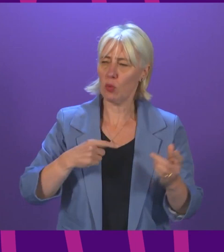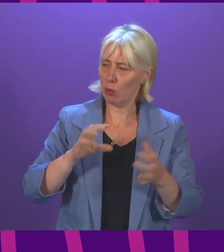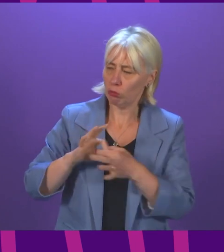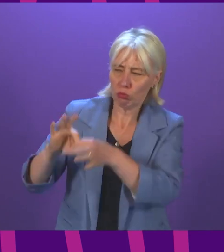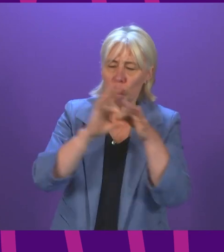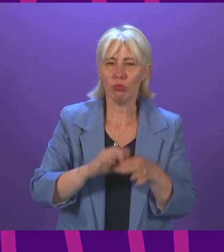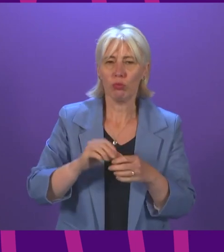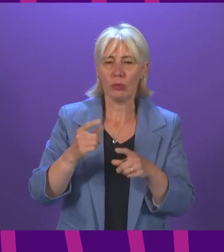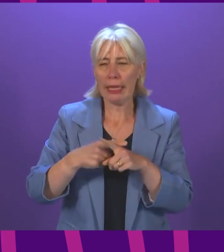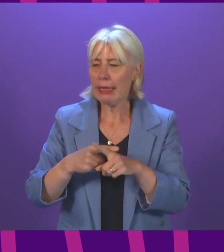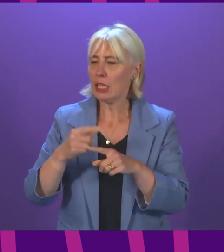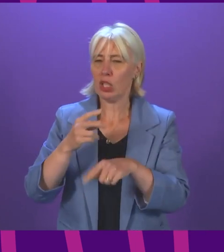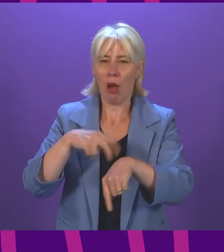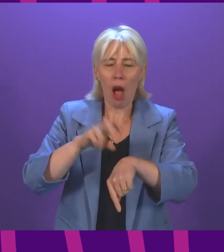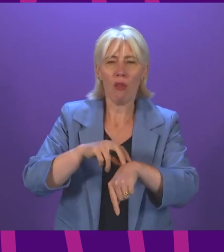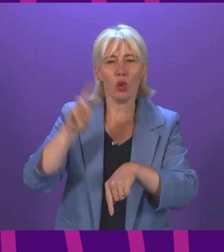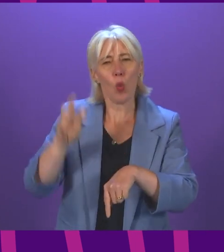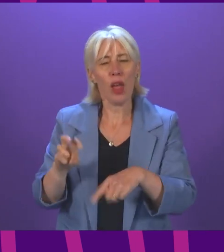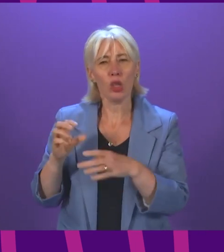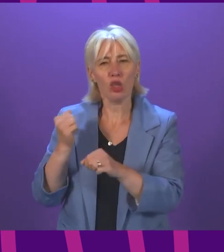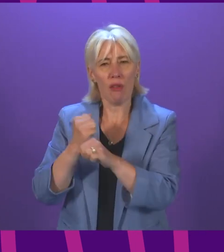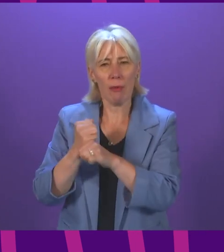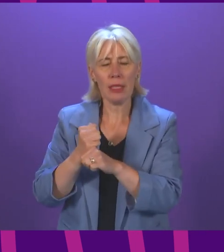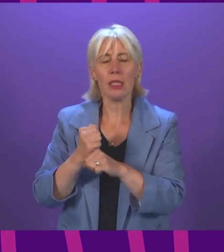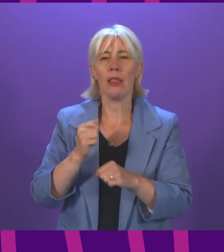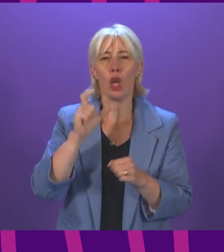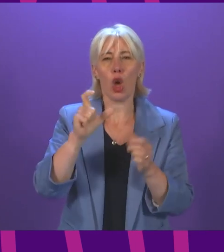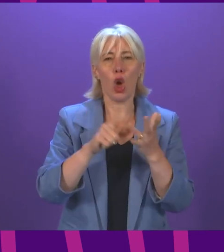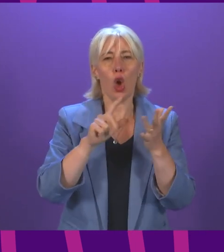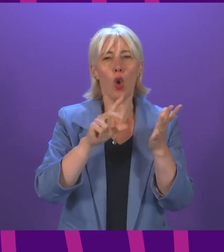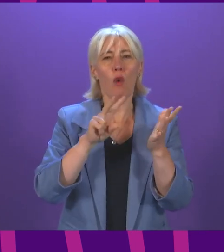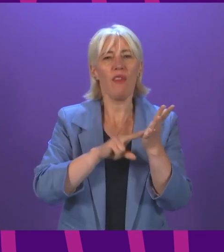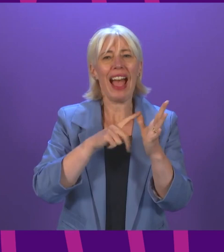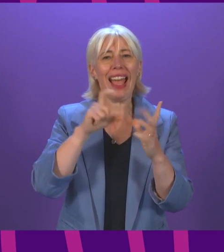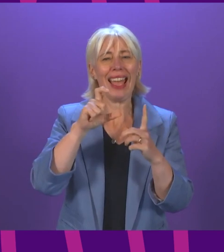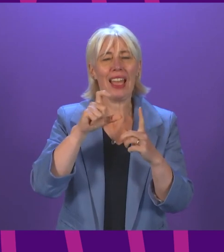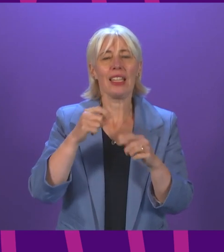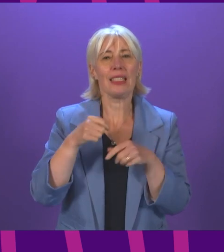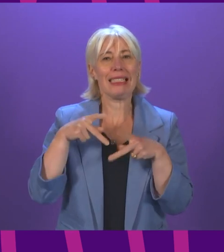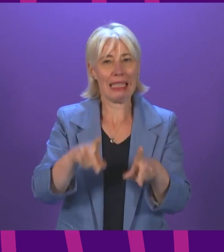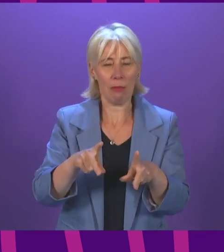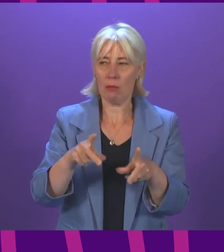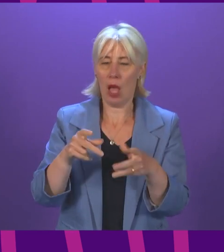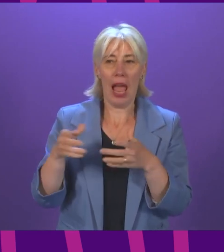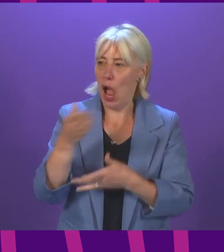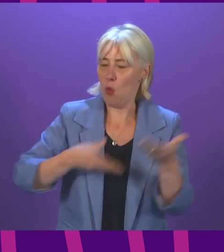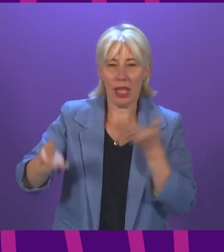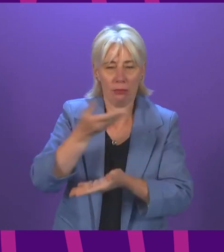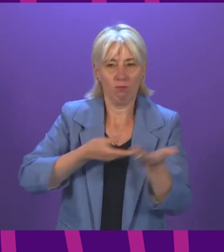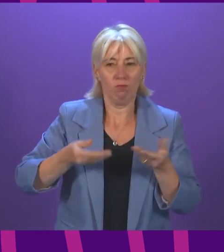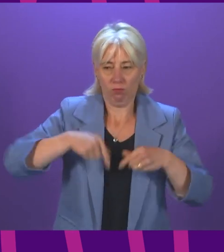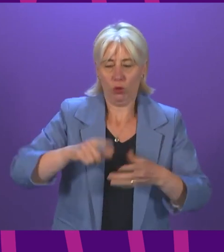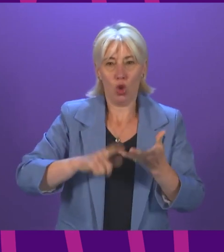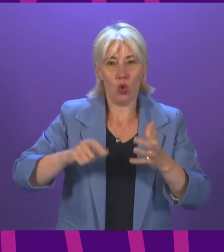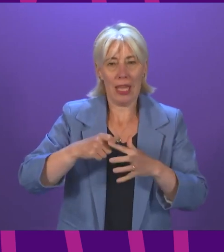and Northern Irish government in relation to the COVAX scheme. I have had many good conversations, I should say, with other health ministers right across the